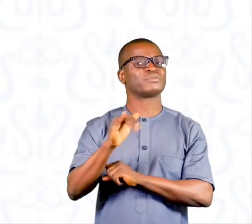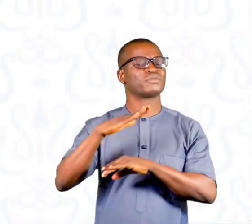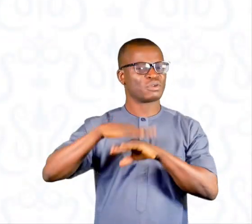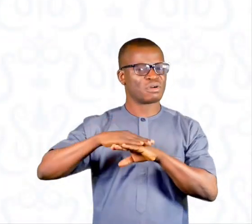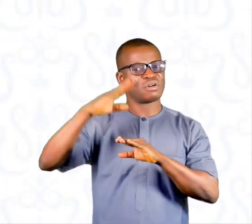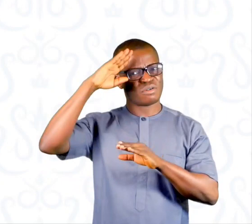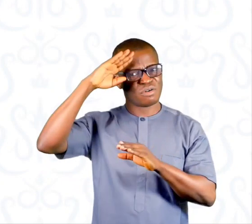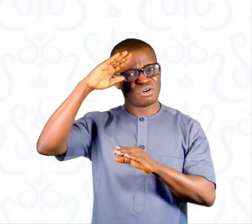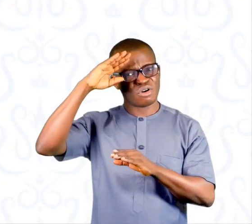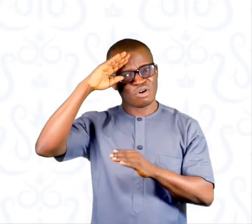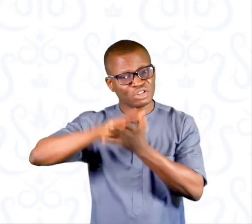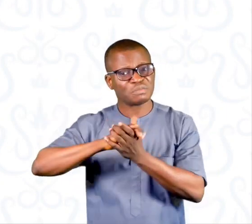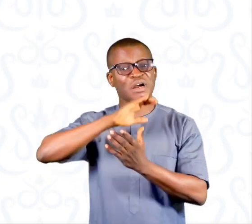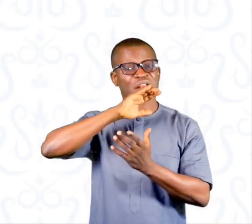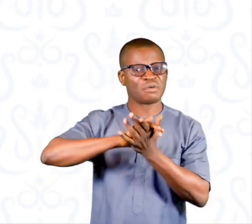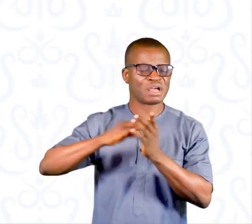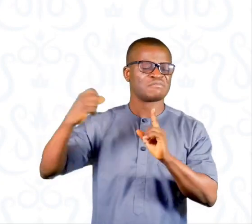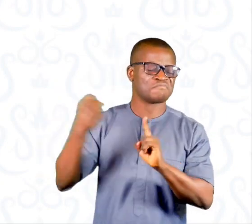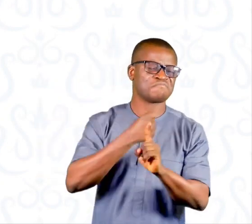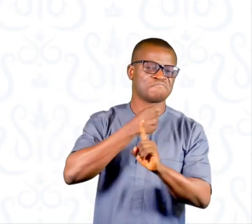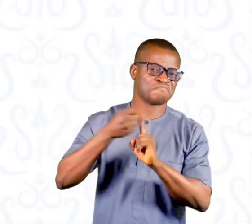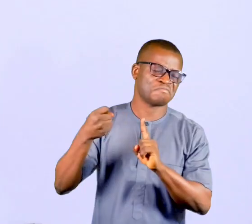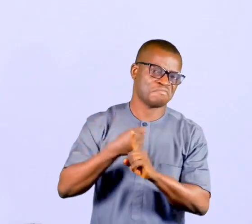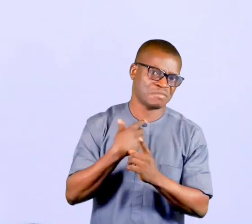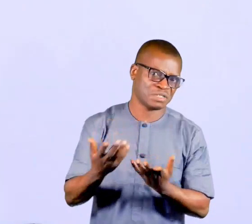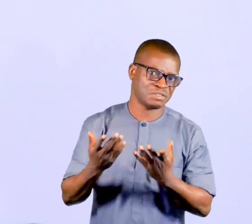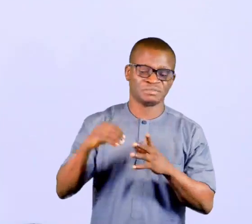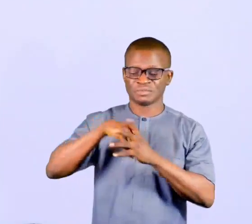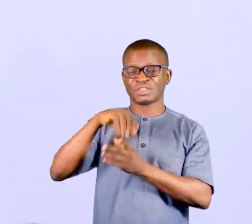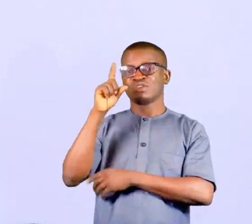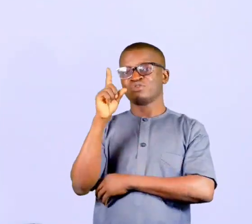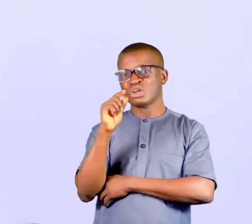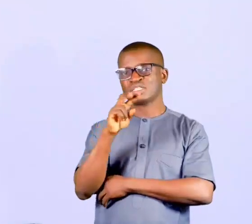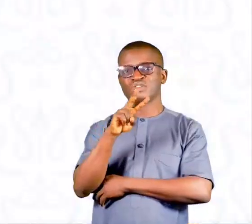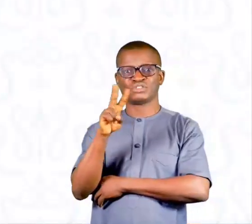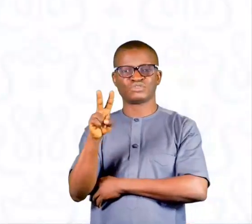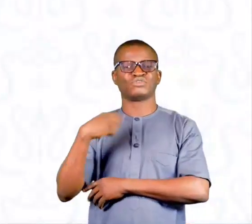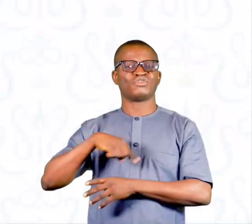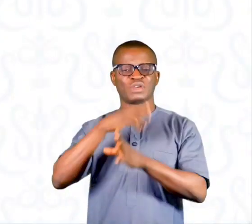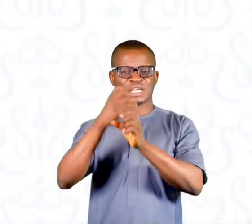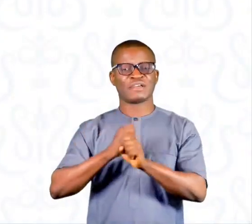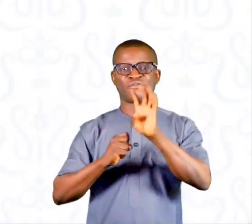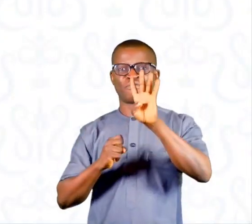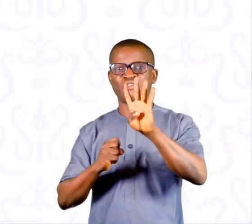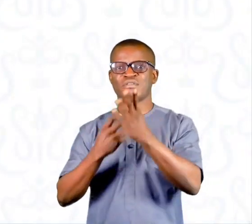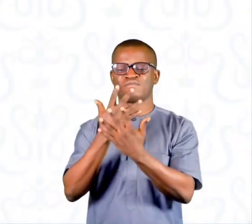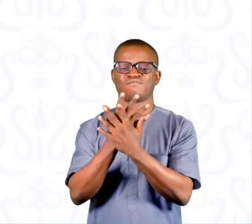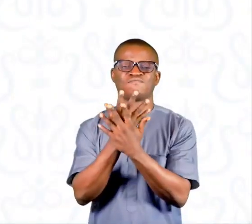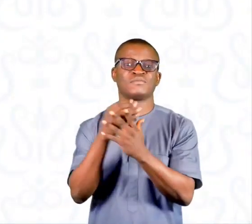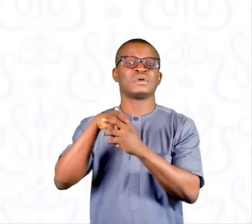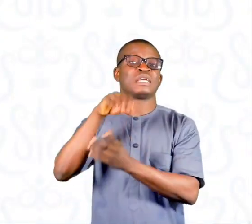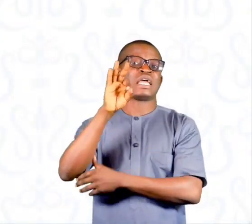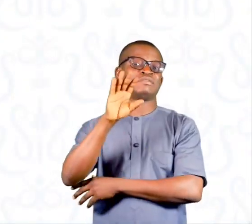is on spousal battery. In 2022, we were able to secure four convictions